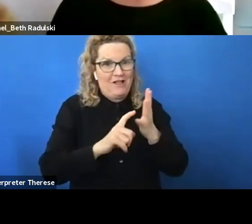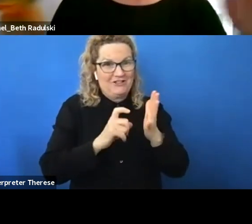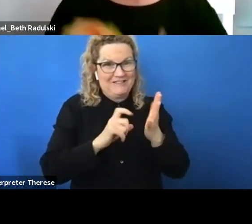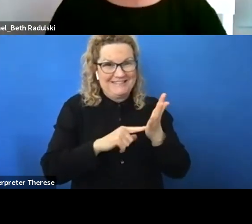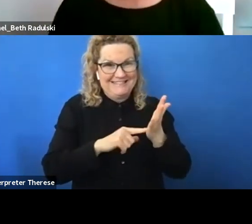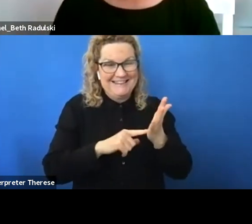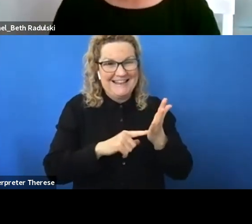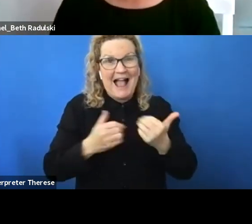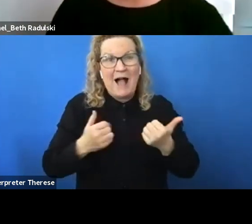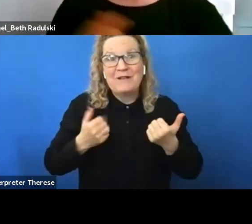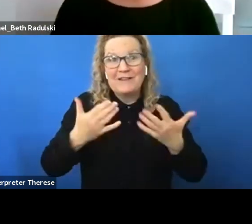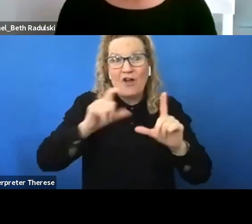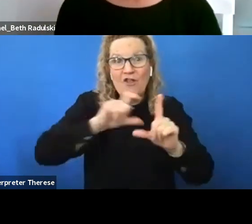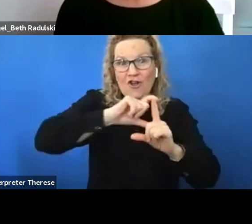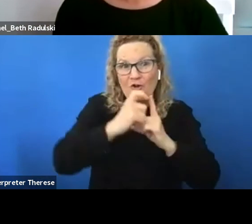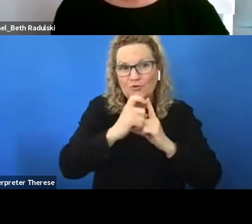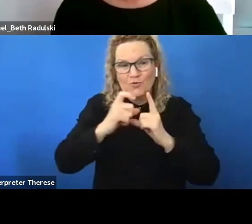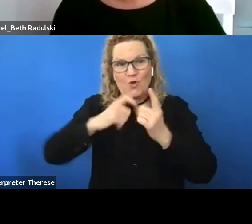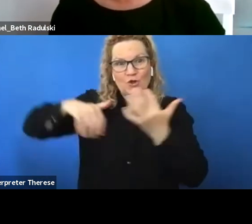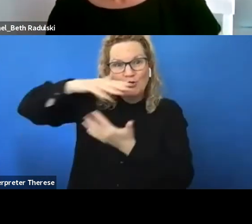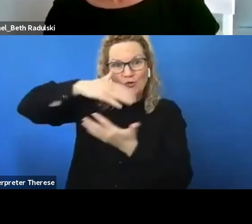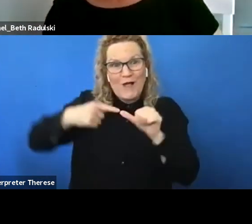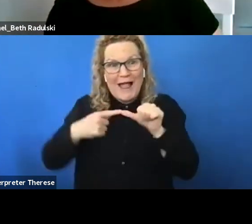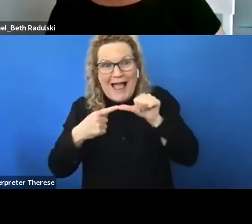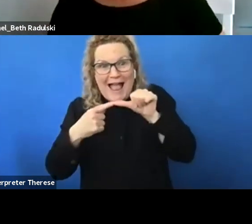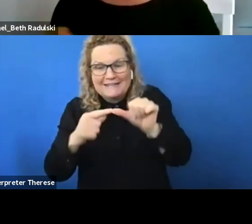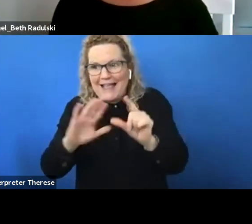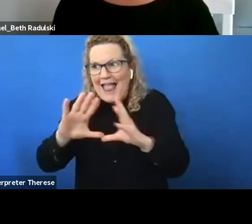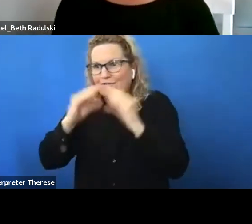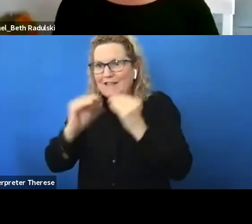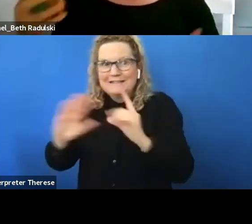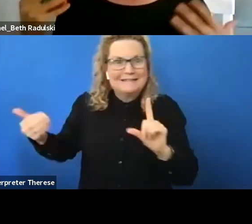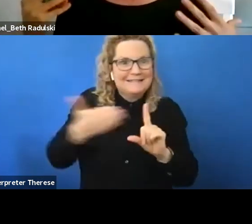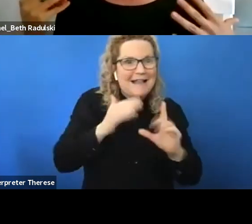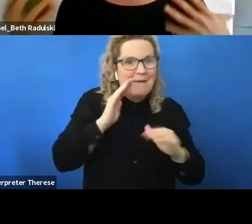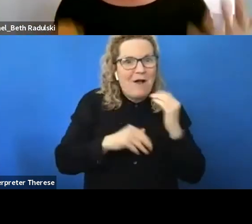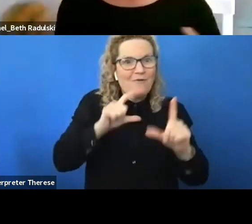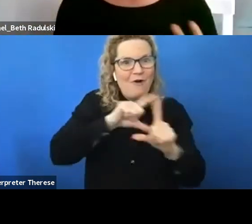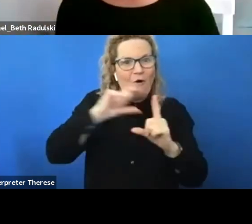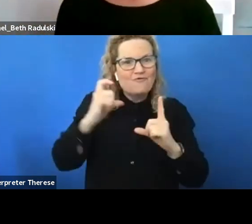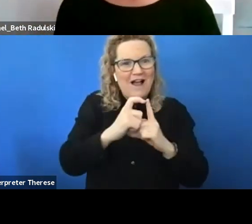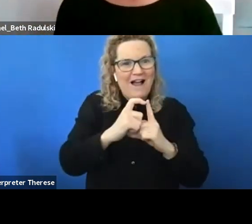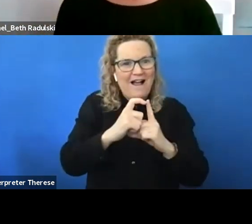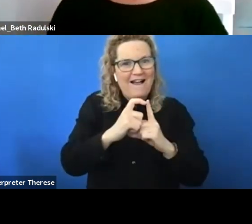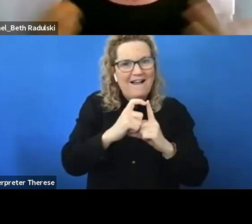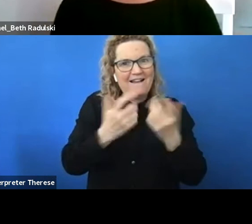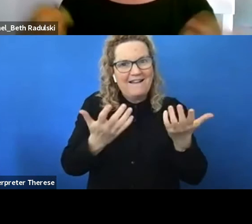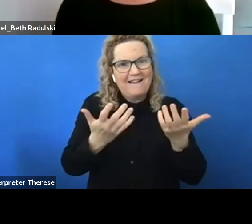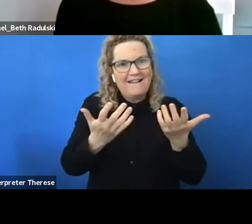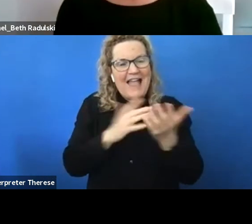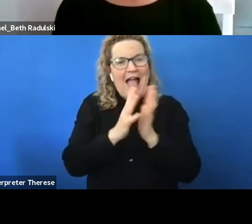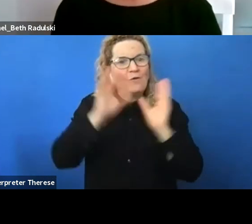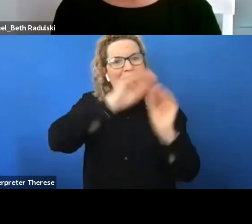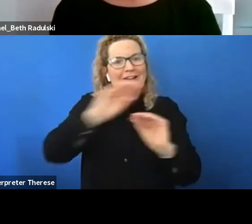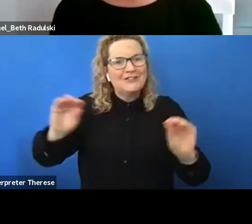the cultural sociological answer it all comes back to culture and how we you know educate people and change